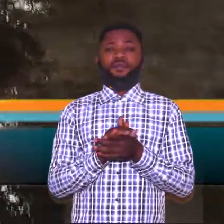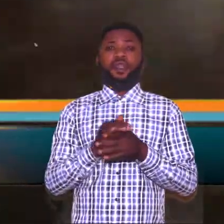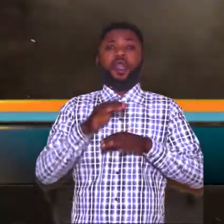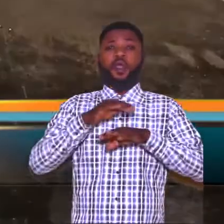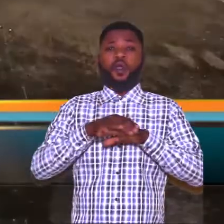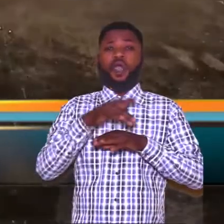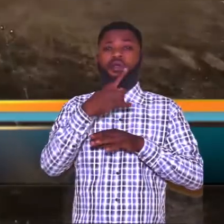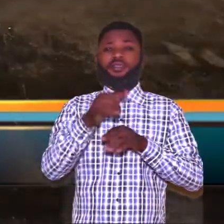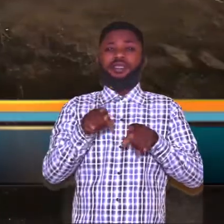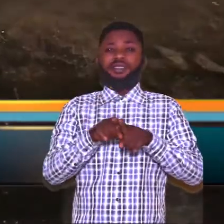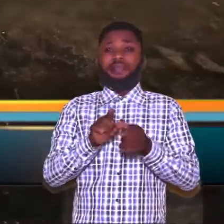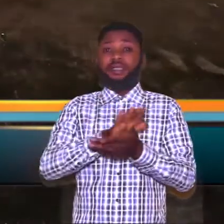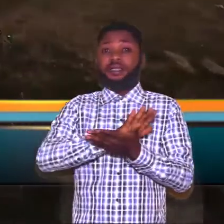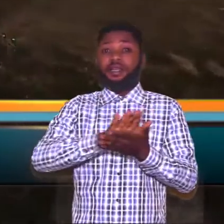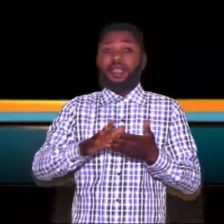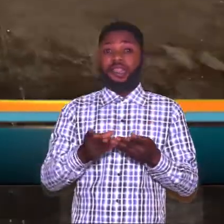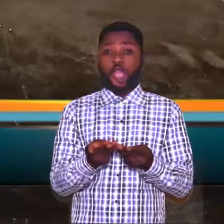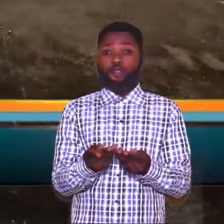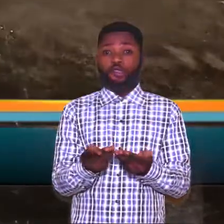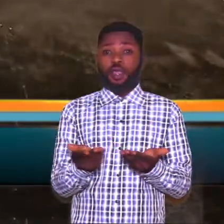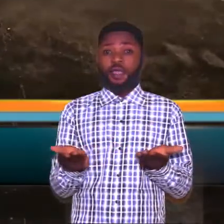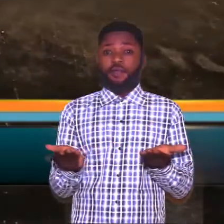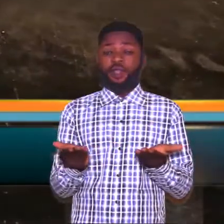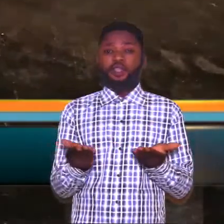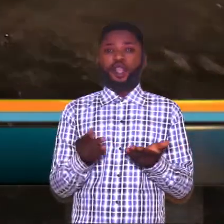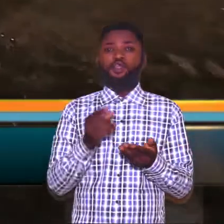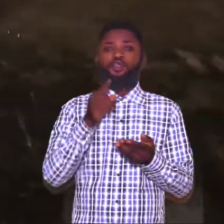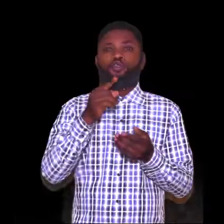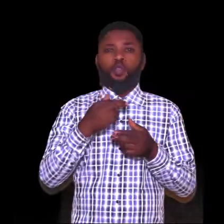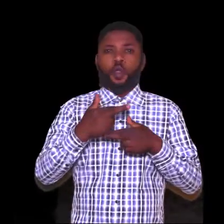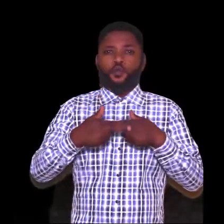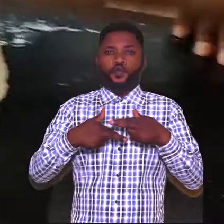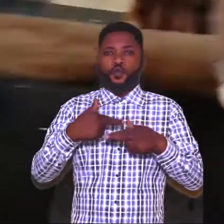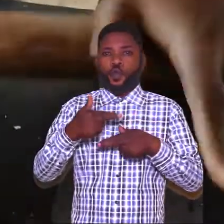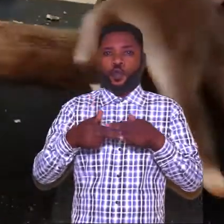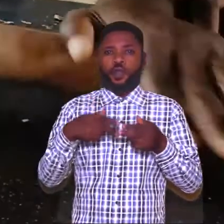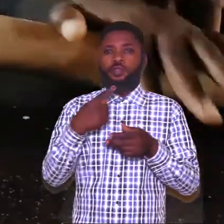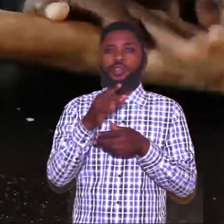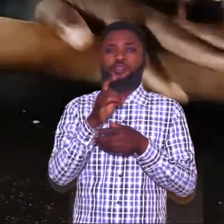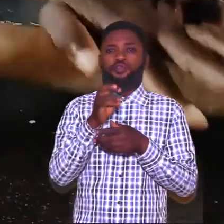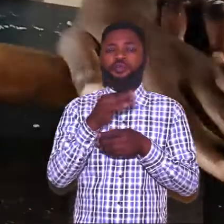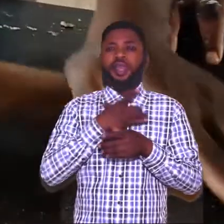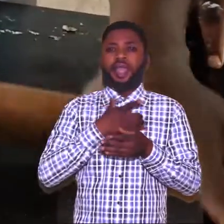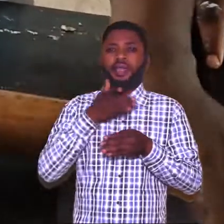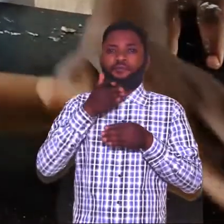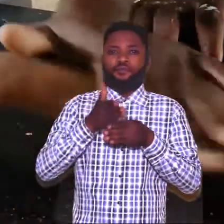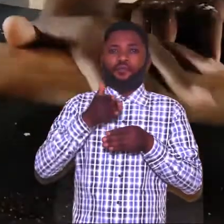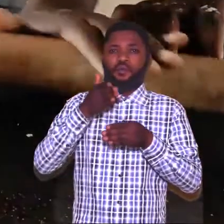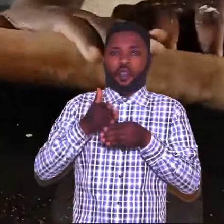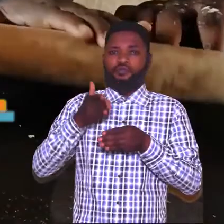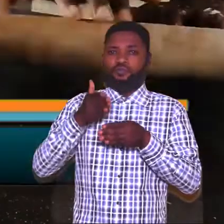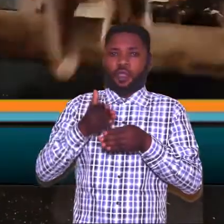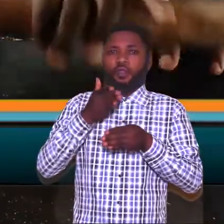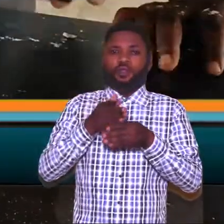On the same clean surface, you roll the dough and cut into